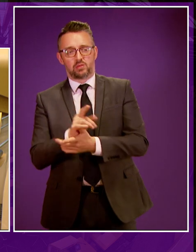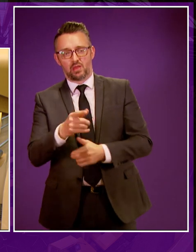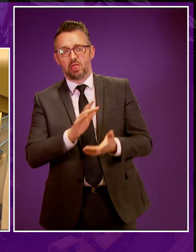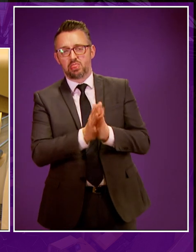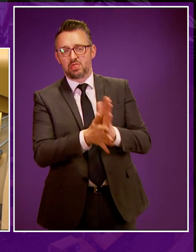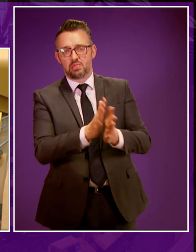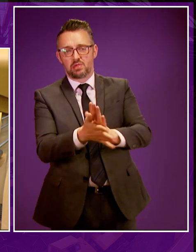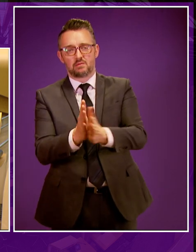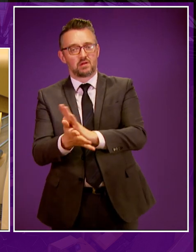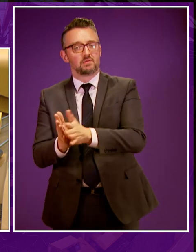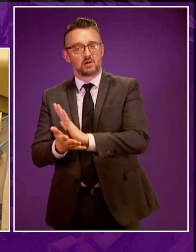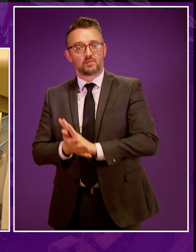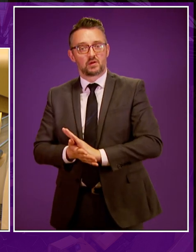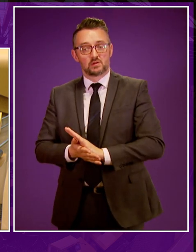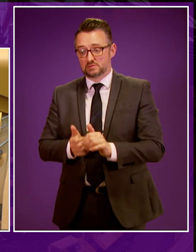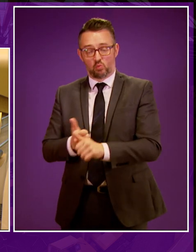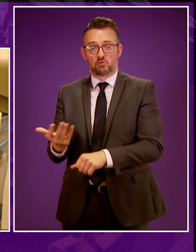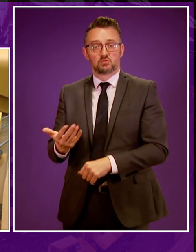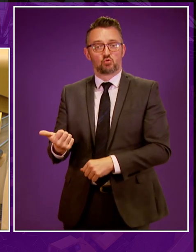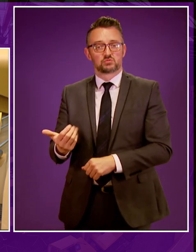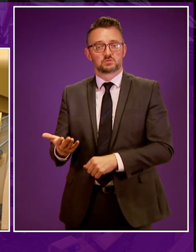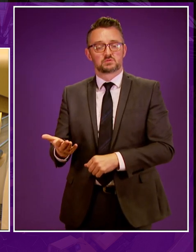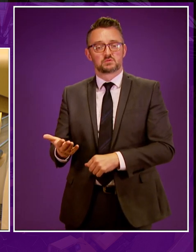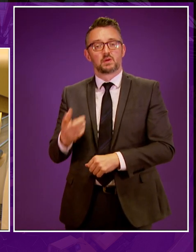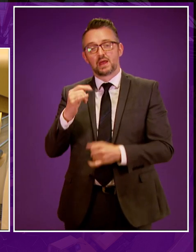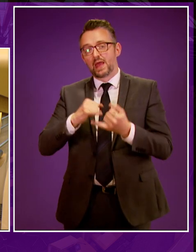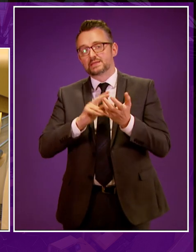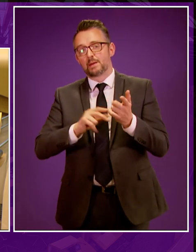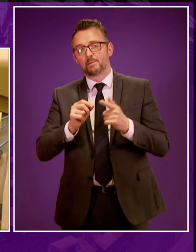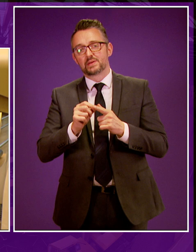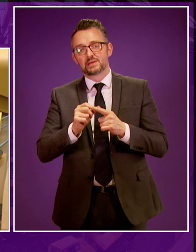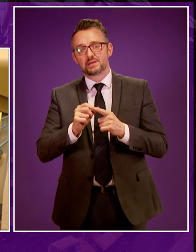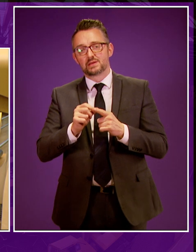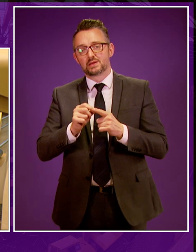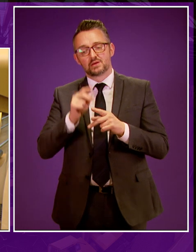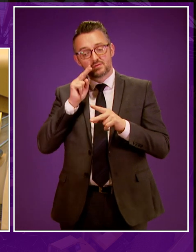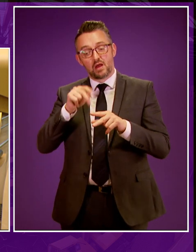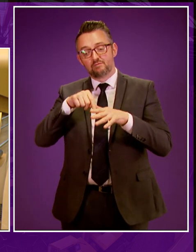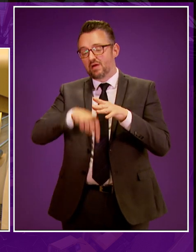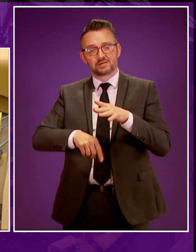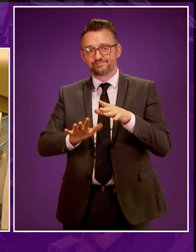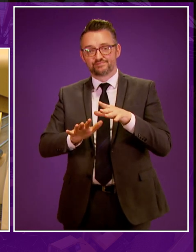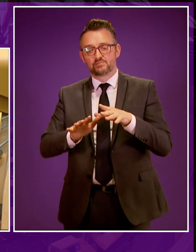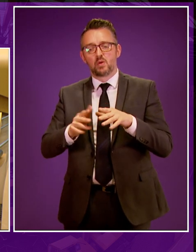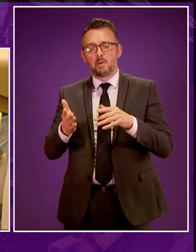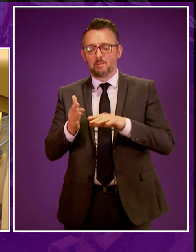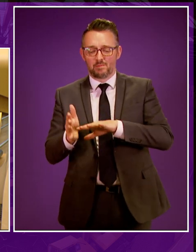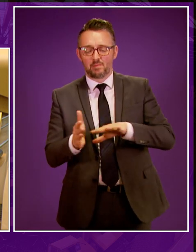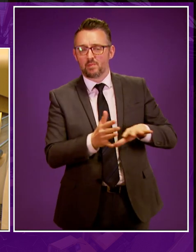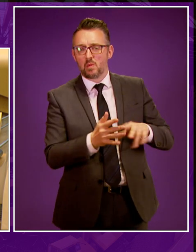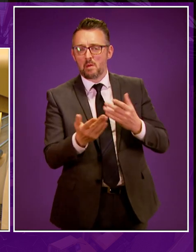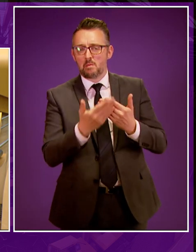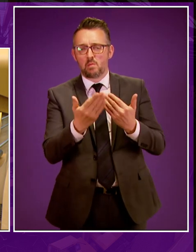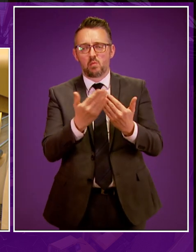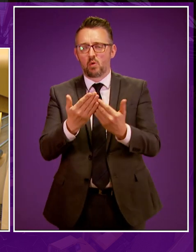and communities that they are meant to represent. But the SNP is looking beyond the likes of fracking that would inflict harm on